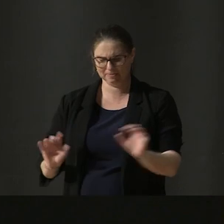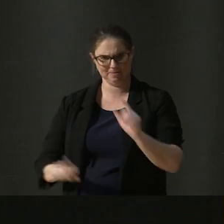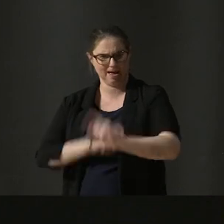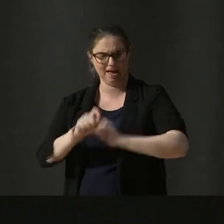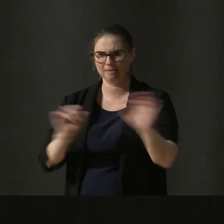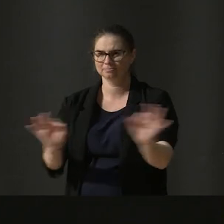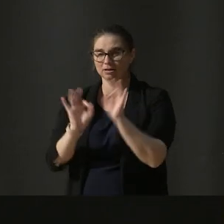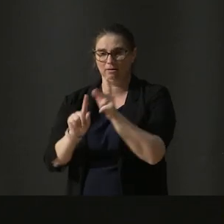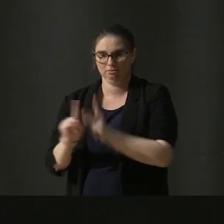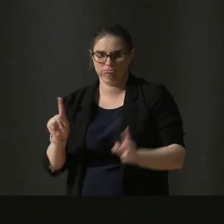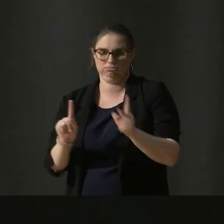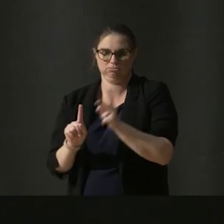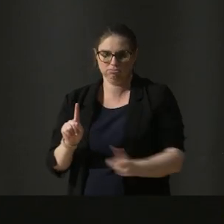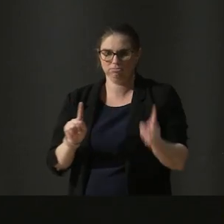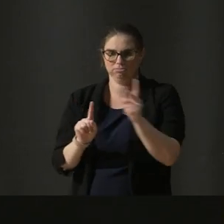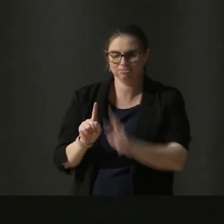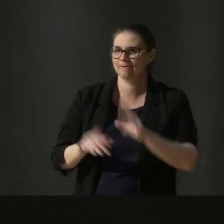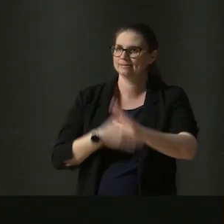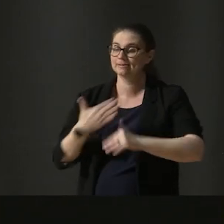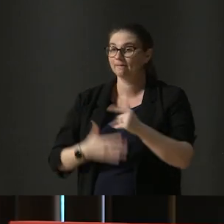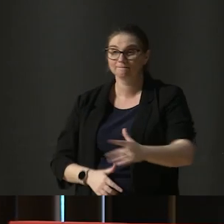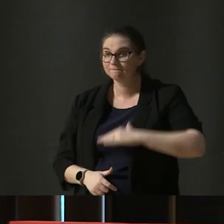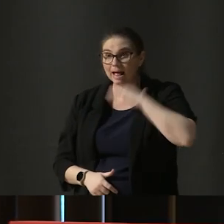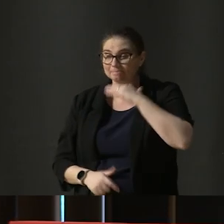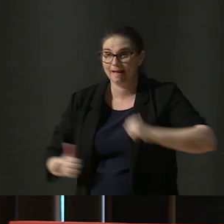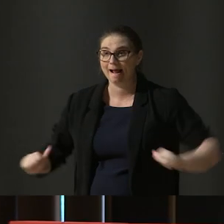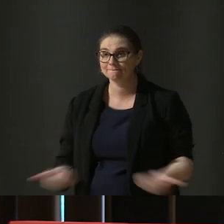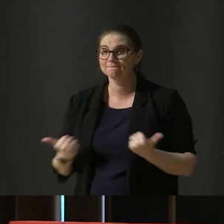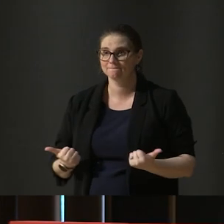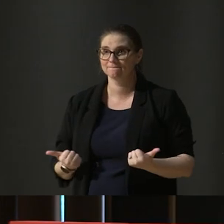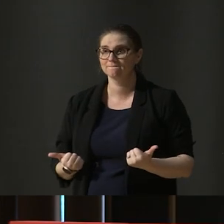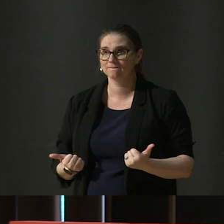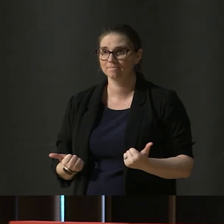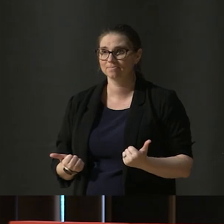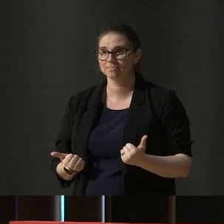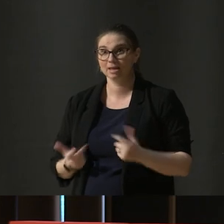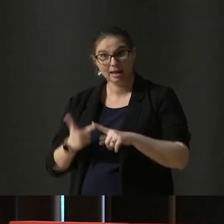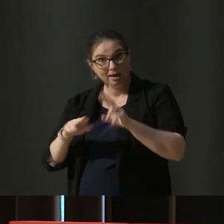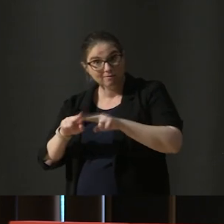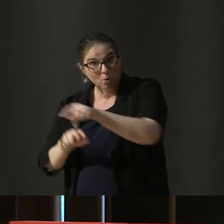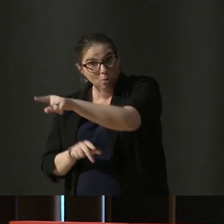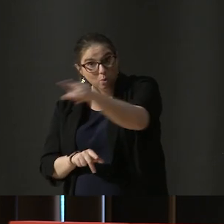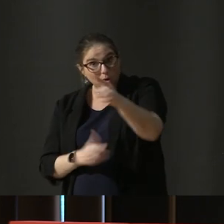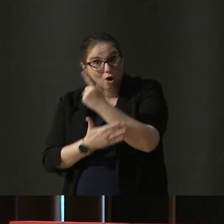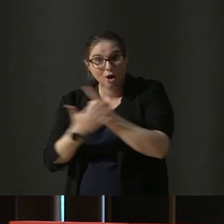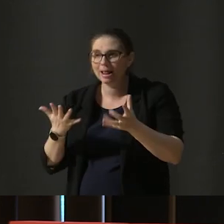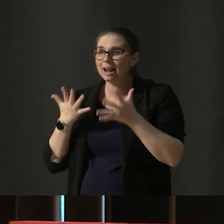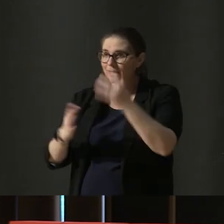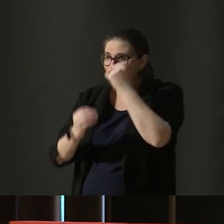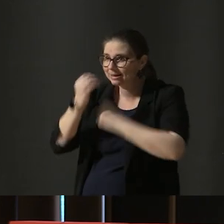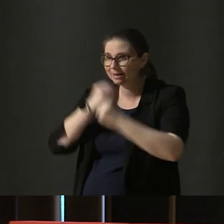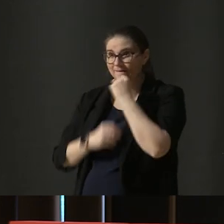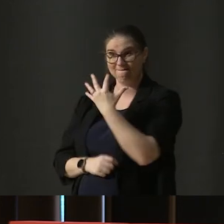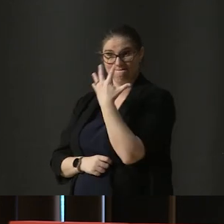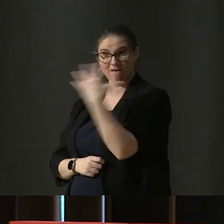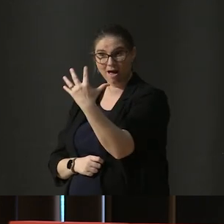and repeat until they can't take it anymore. If you were only allowed to eat five food items prepared